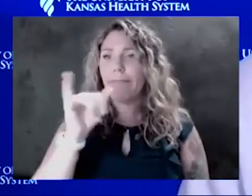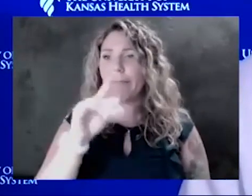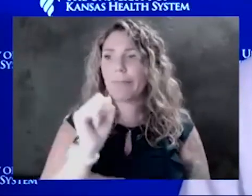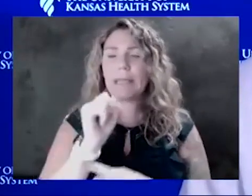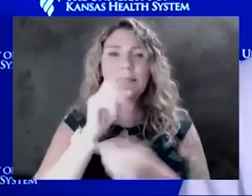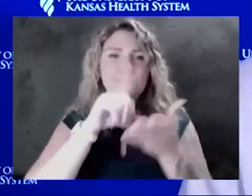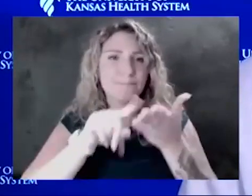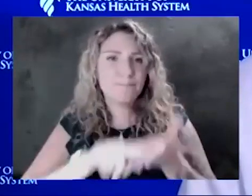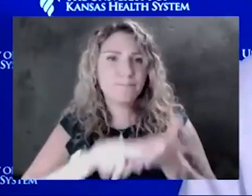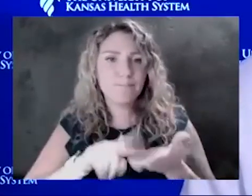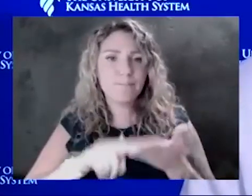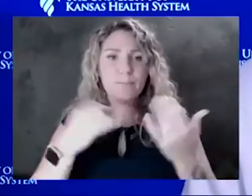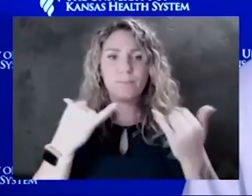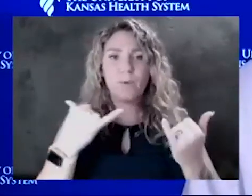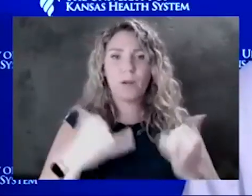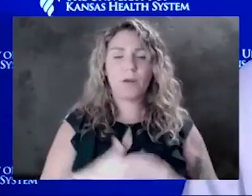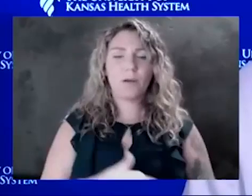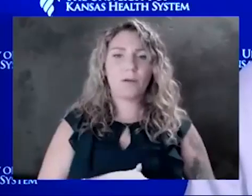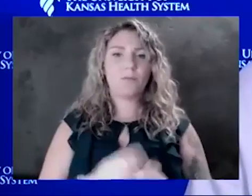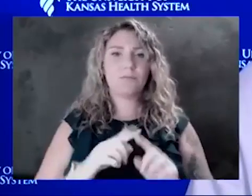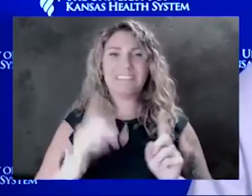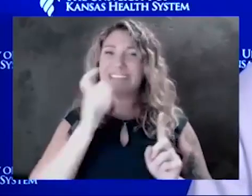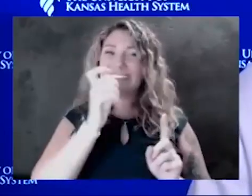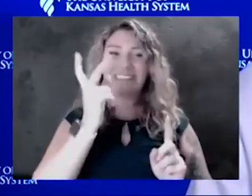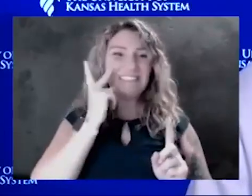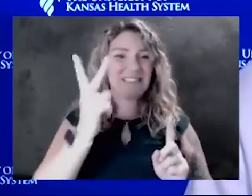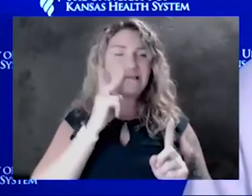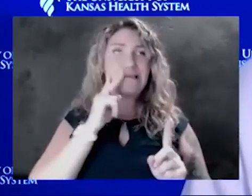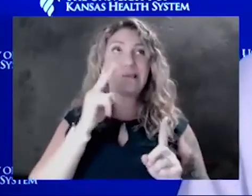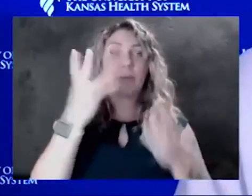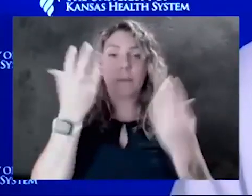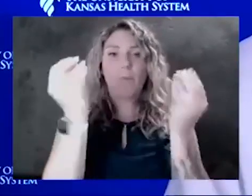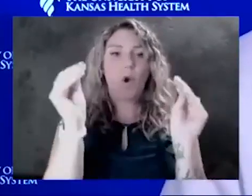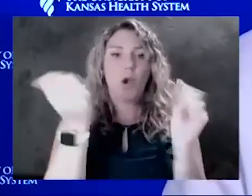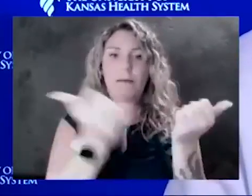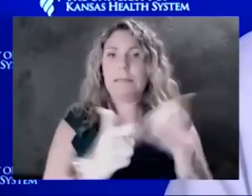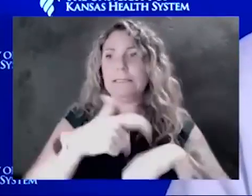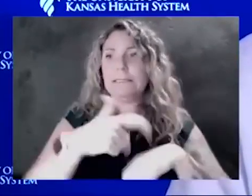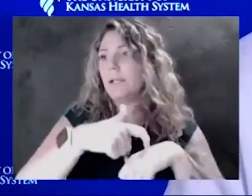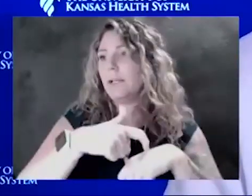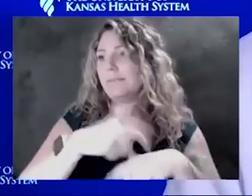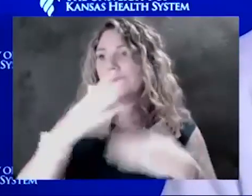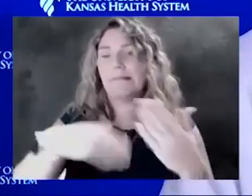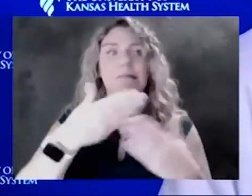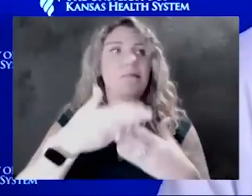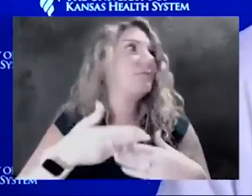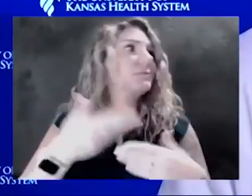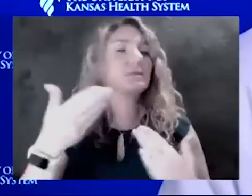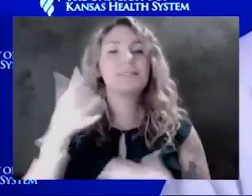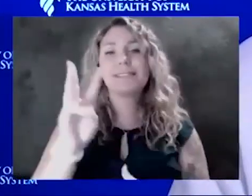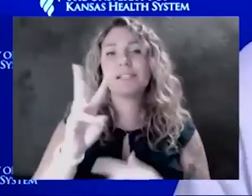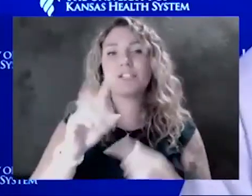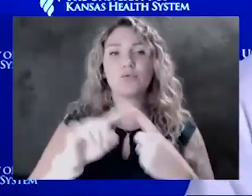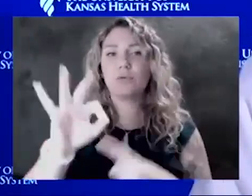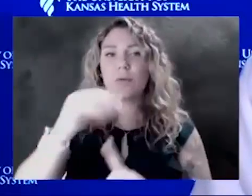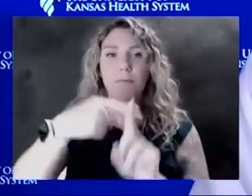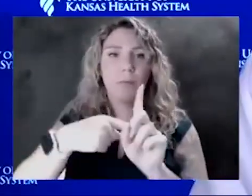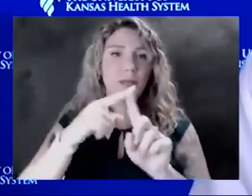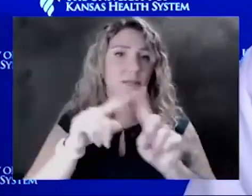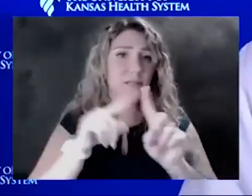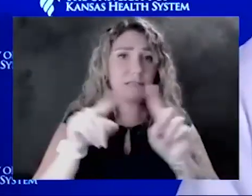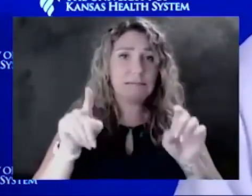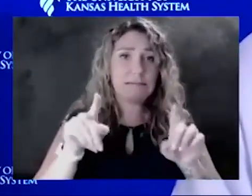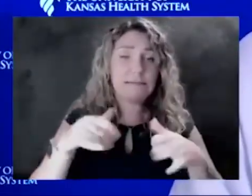But I don't see those coming to market anytime within the next six to nine months. But they are still in the active trials and they are still being